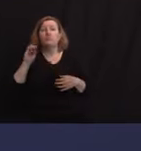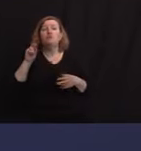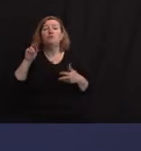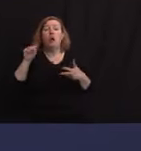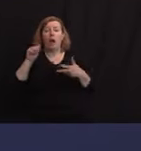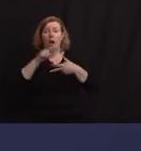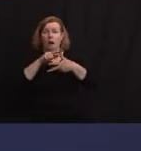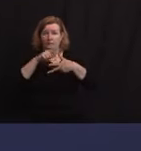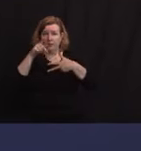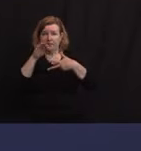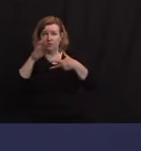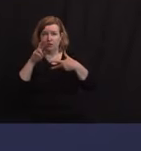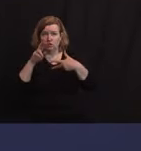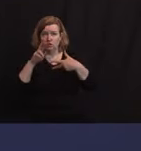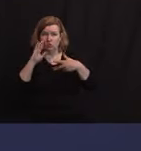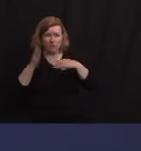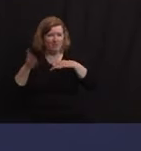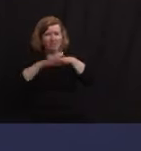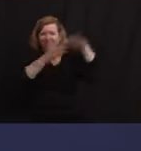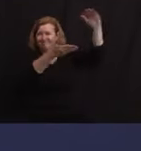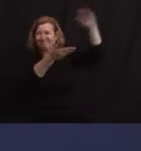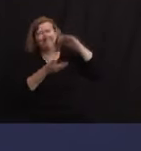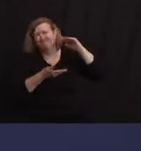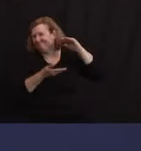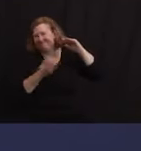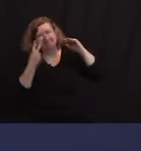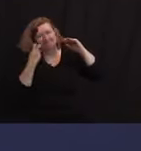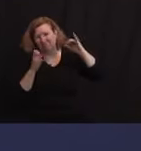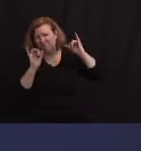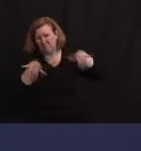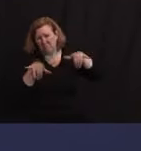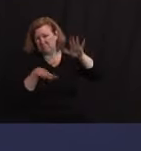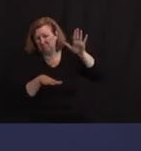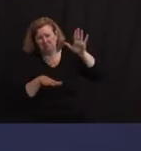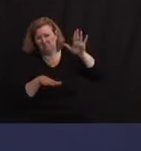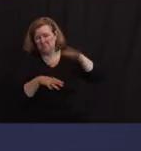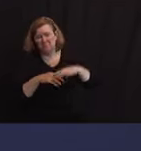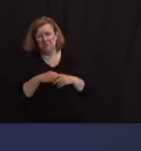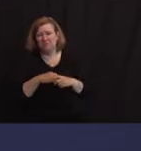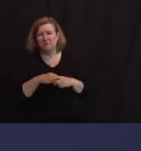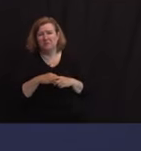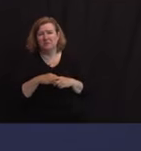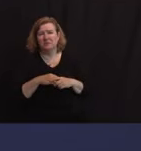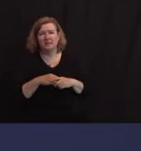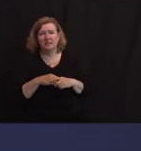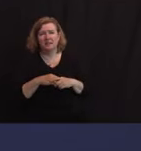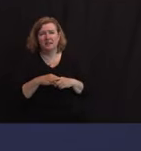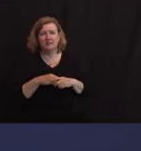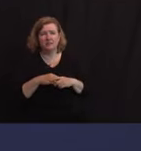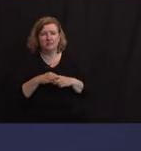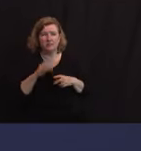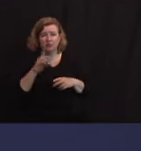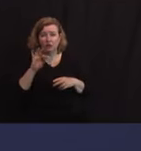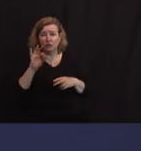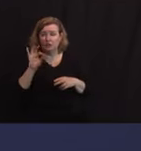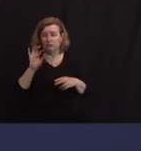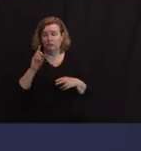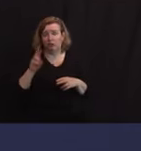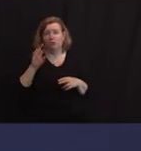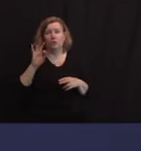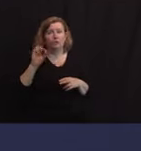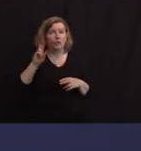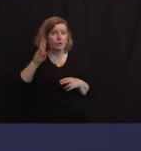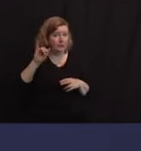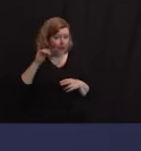meaningfully. Having said that, assuming Dr. Fauci is right and we get J&J back at least to